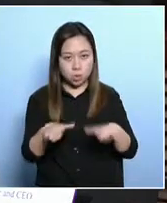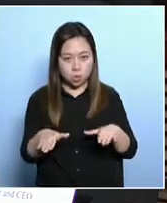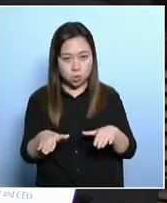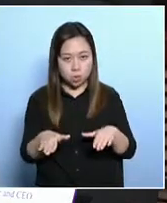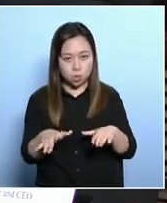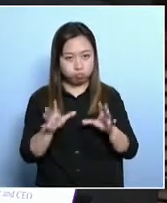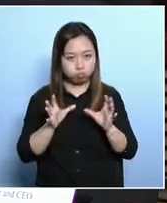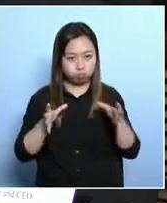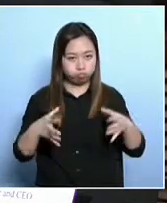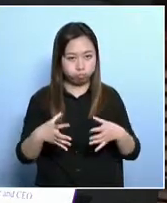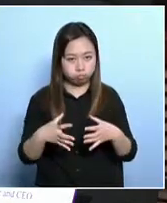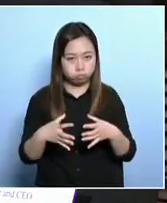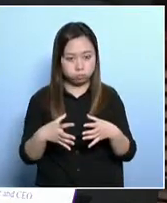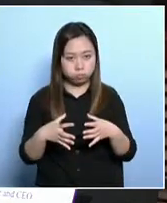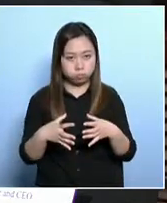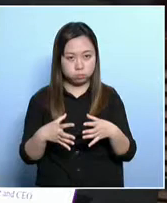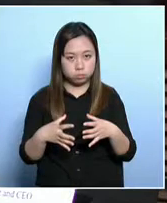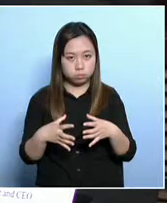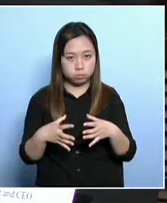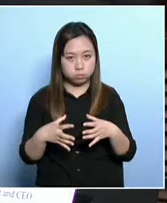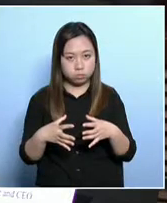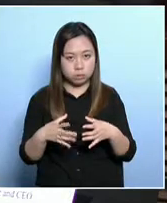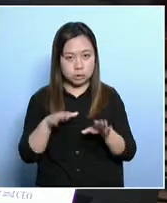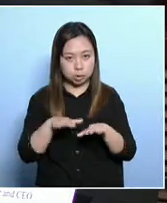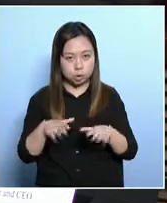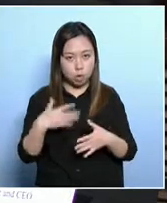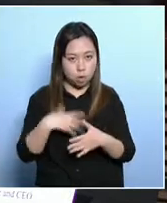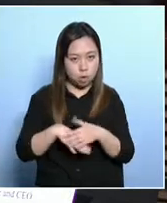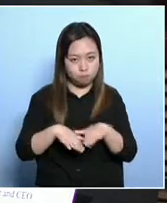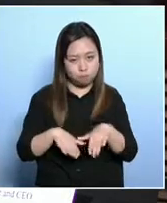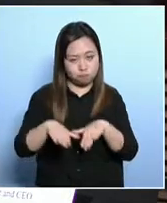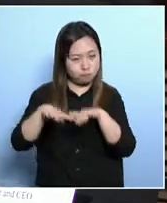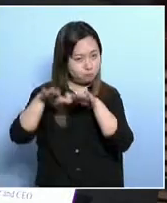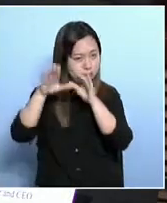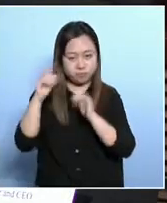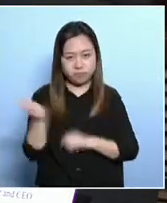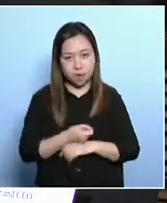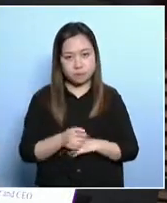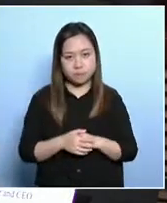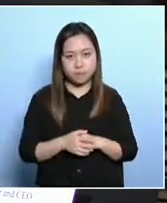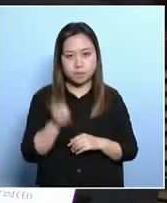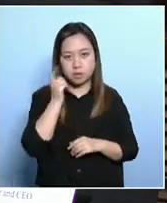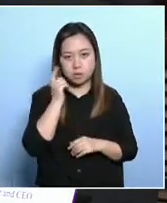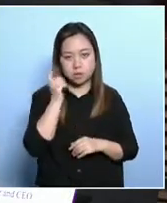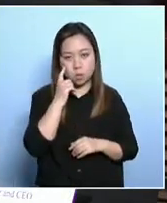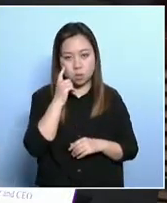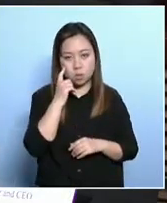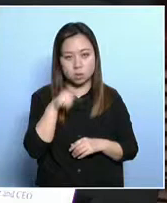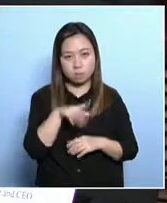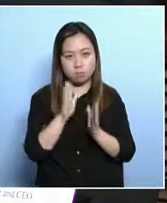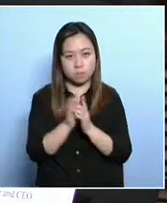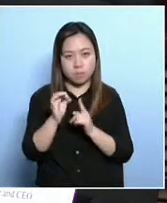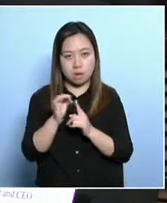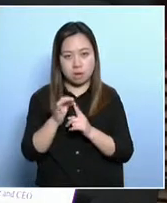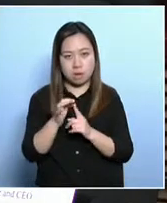speaking to Pakistani girls, we learned that the children are discouraged from studying after the age of 14. The typical